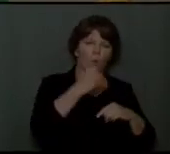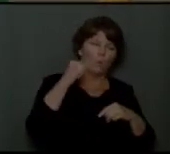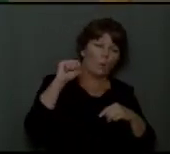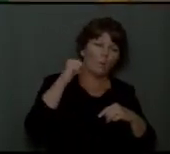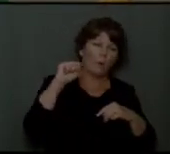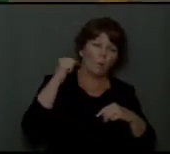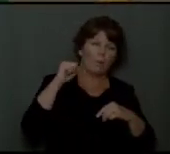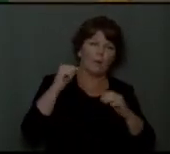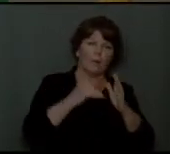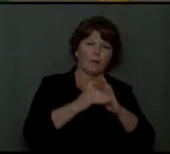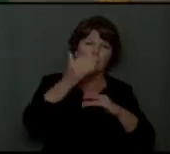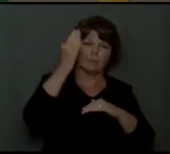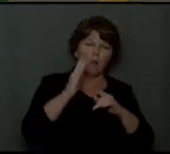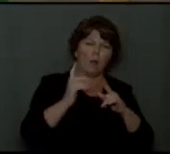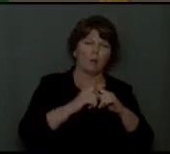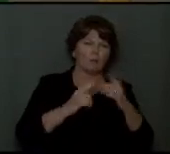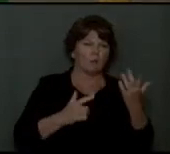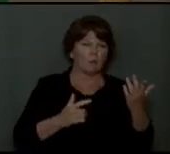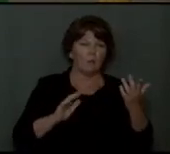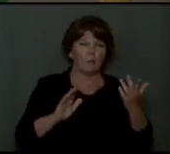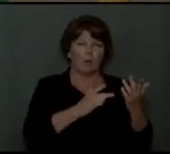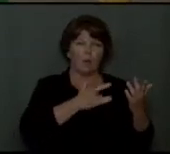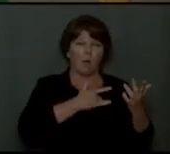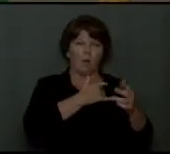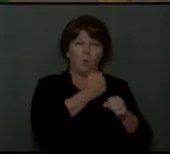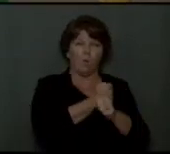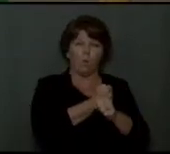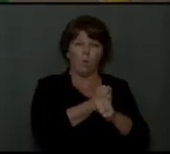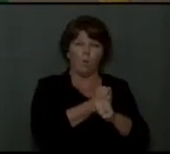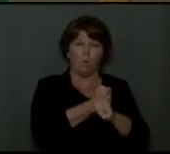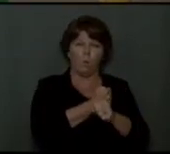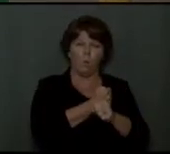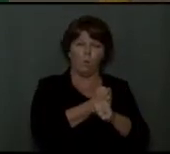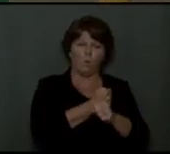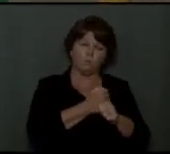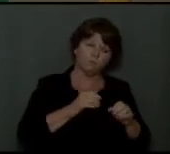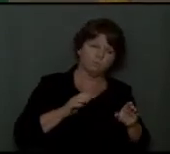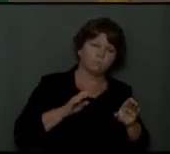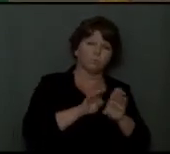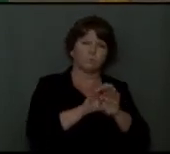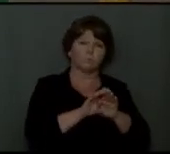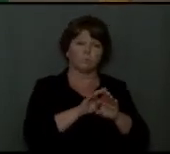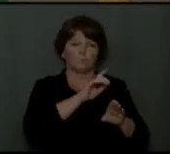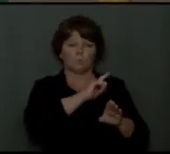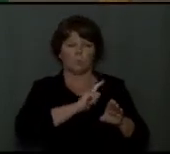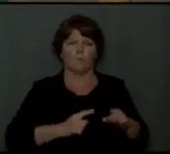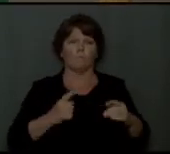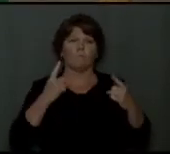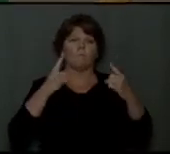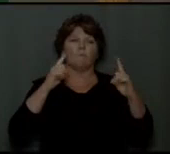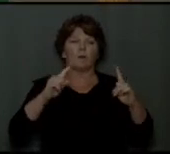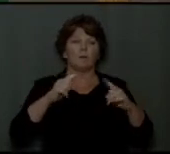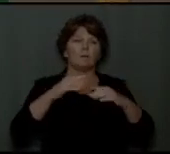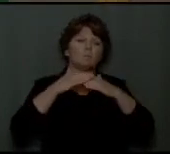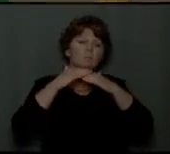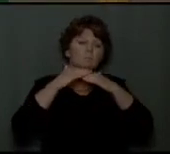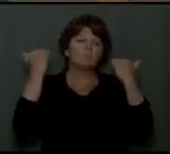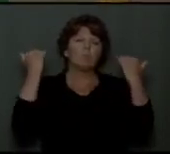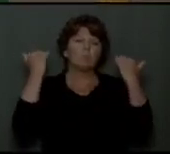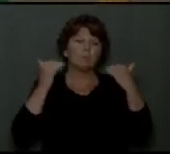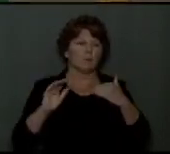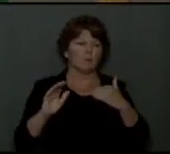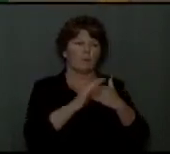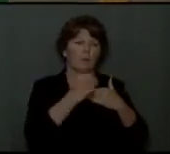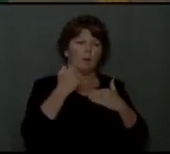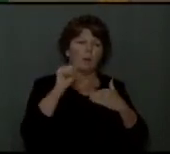God to the point that their hearts became so hard, the Lord finally, having had enough of their